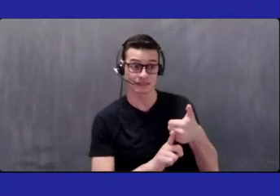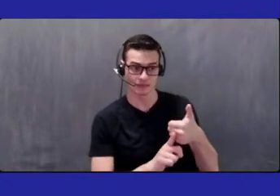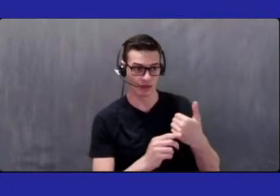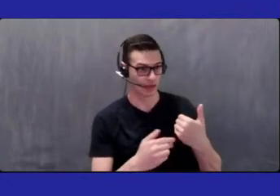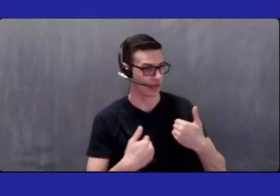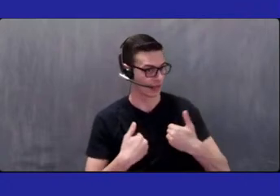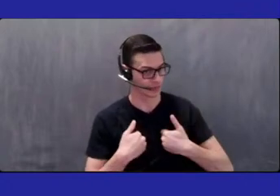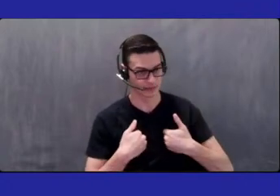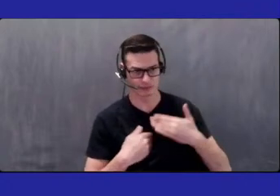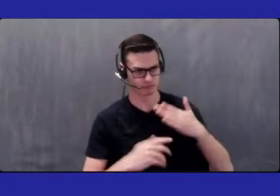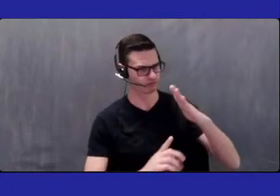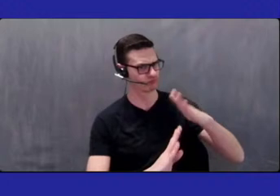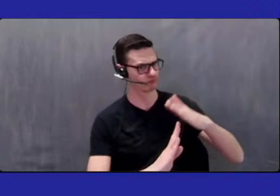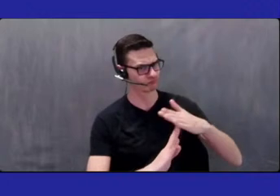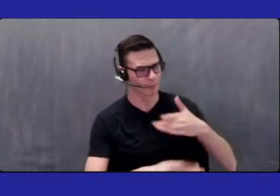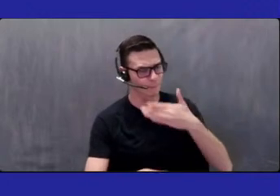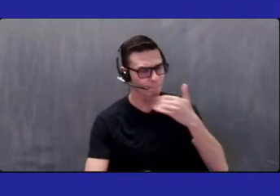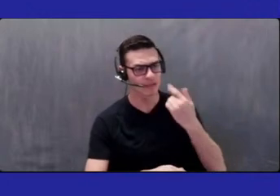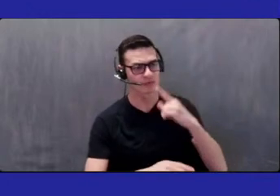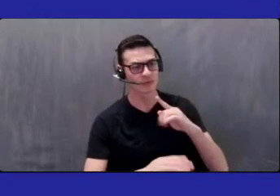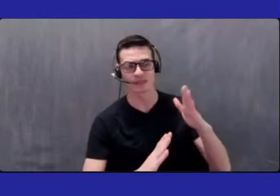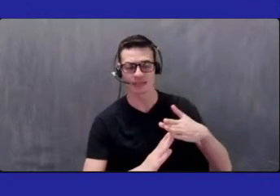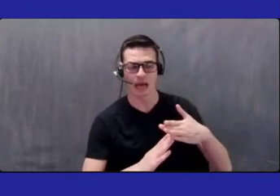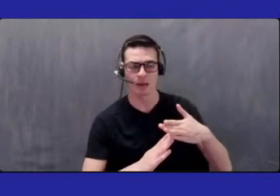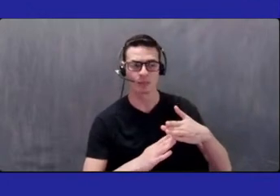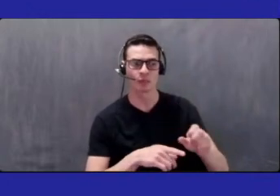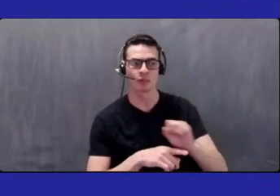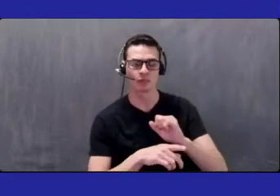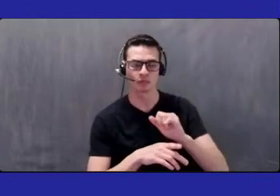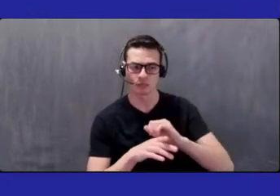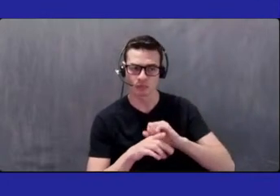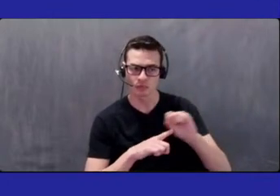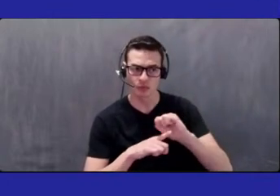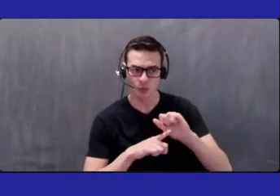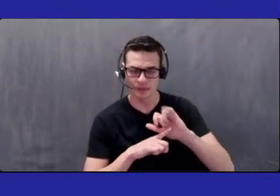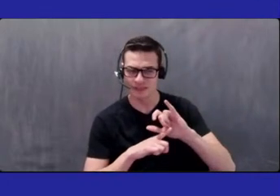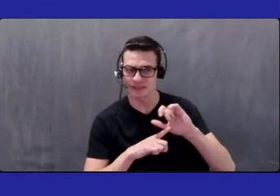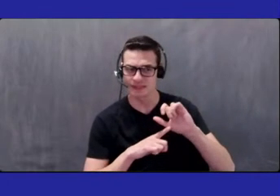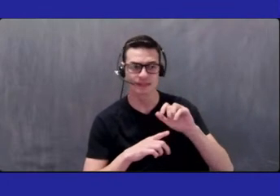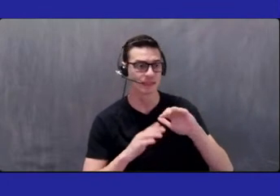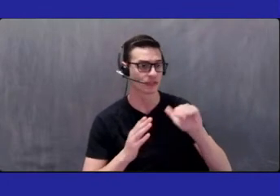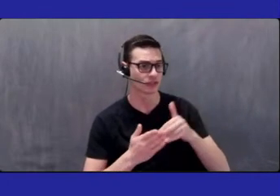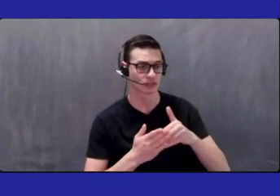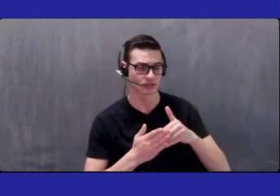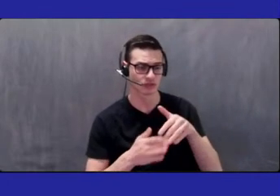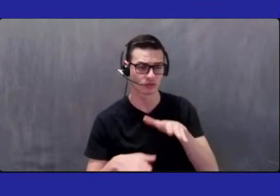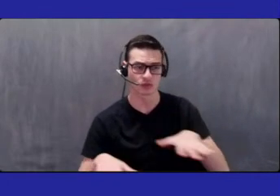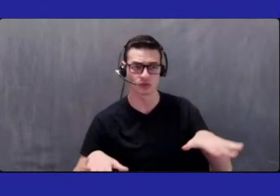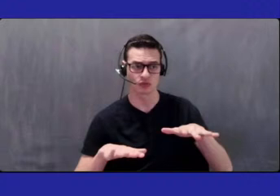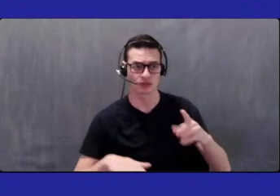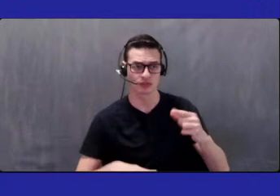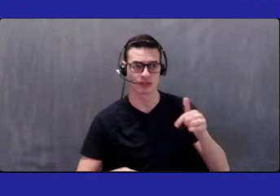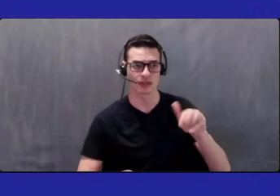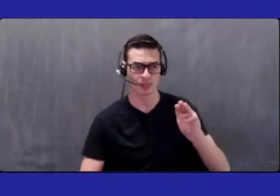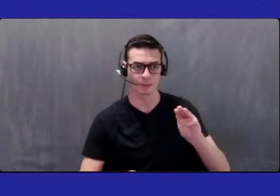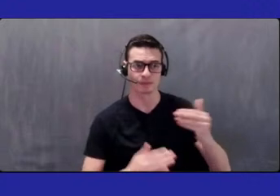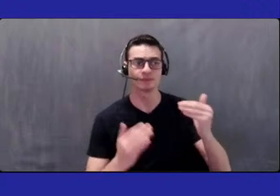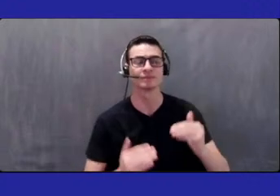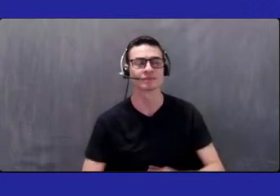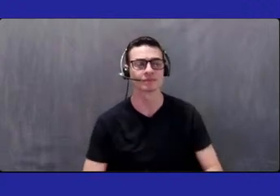being one of the top performing centers that Gotham actually has as well. Next slide, please. For our